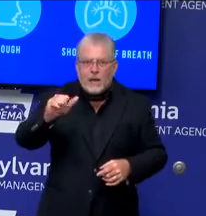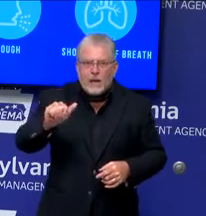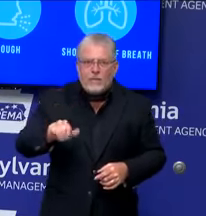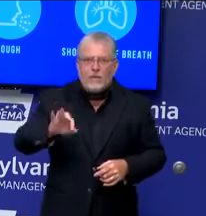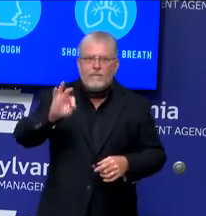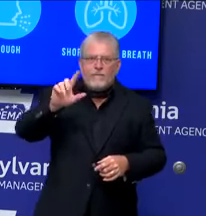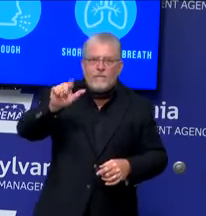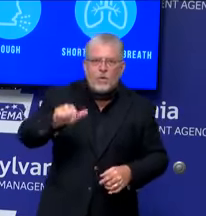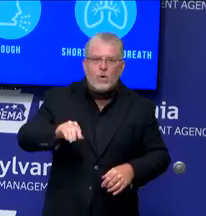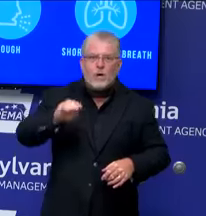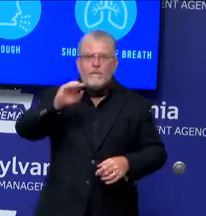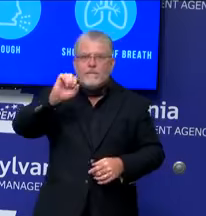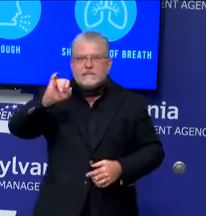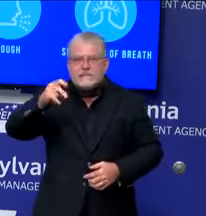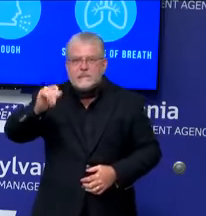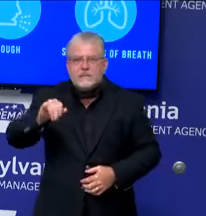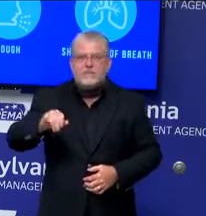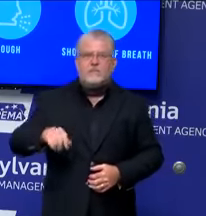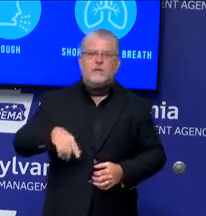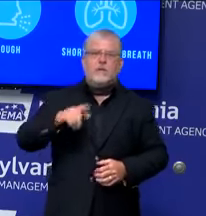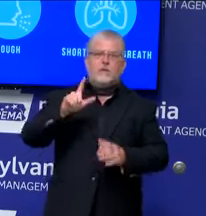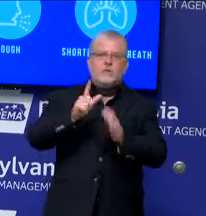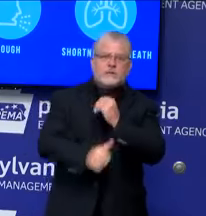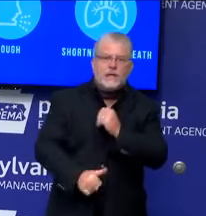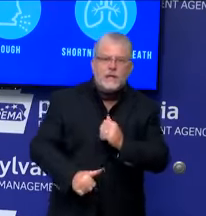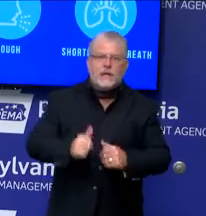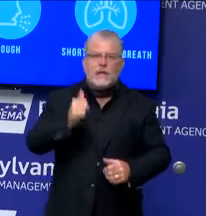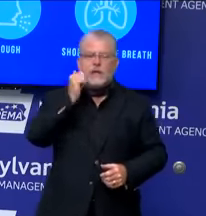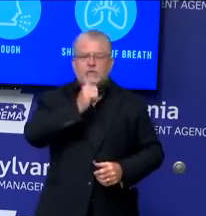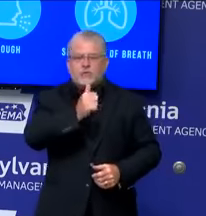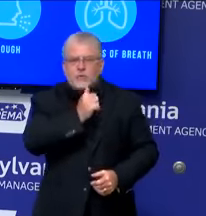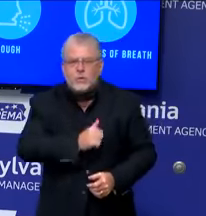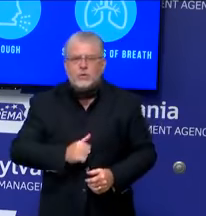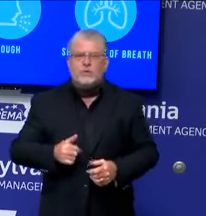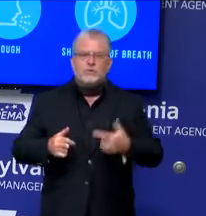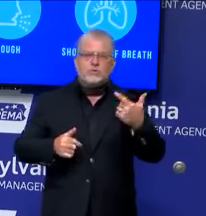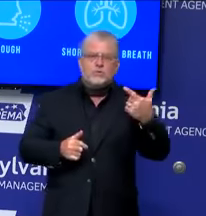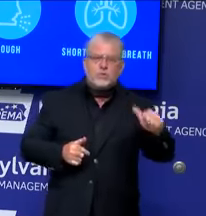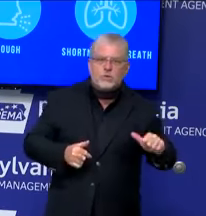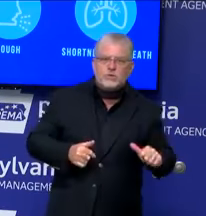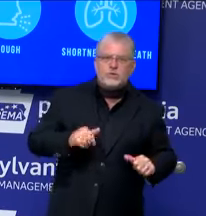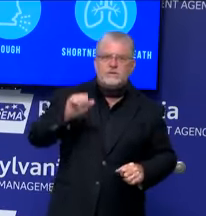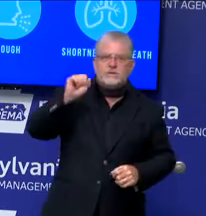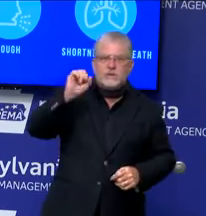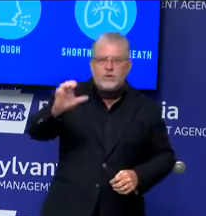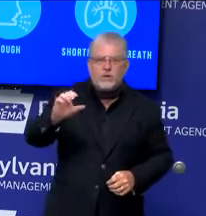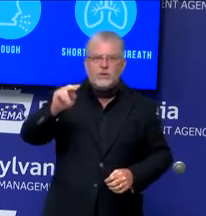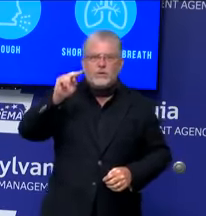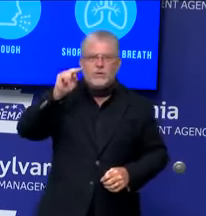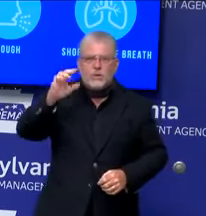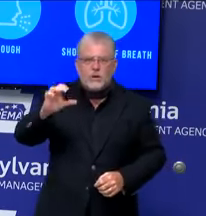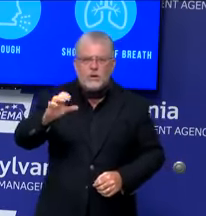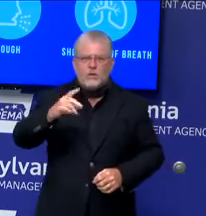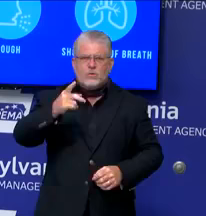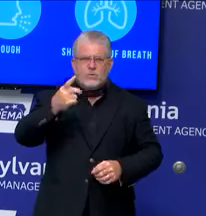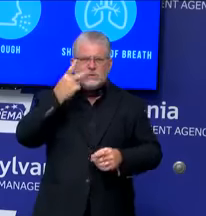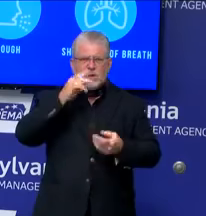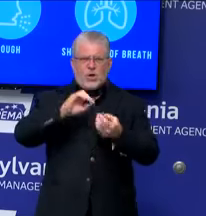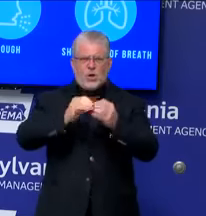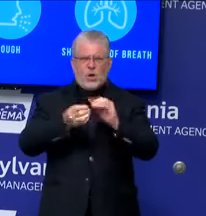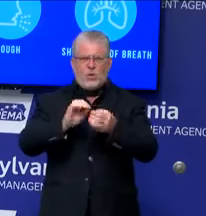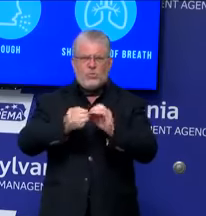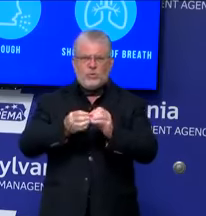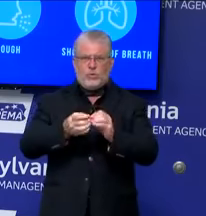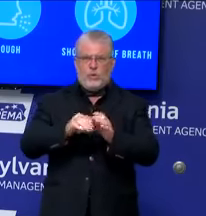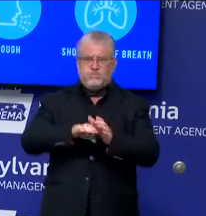Arizona, coming up, Georgia, South North Carolina. You can see the numbers of new cases which have been